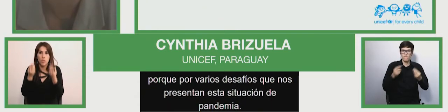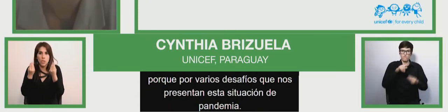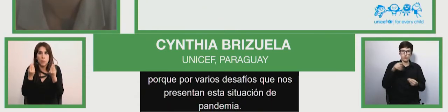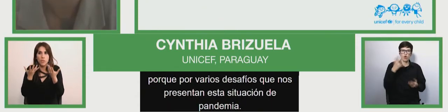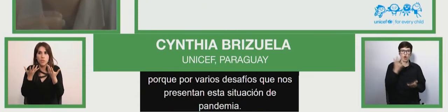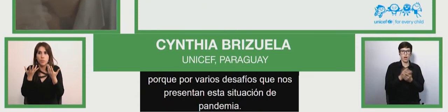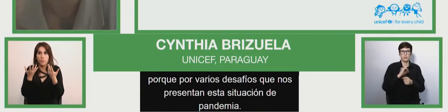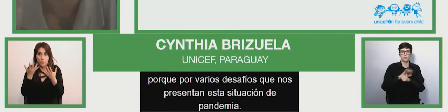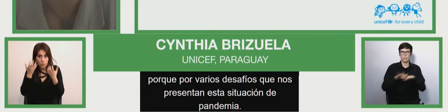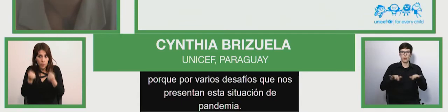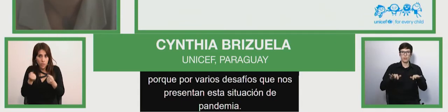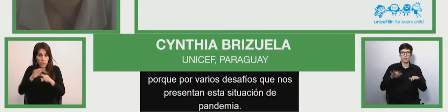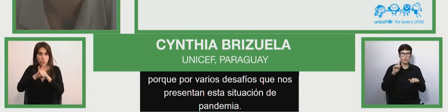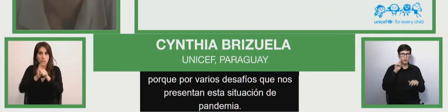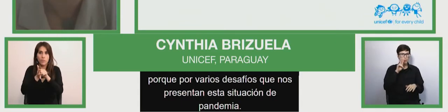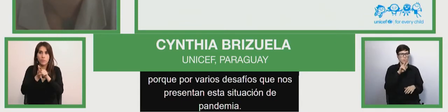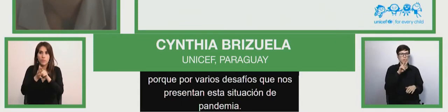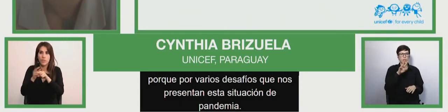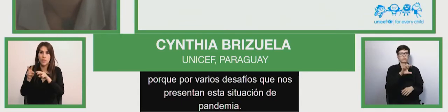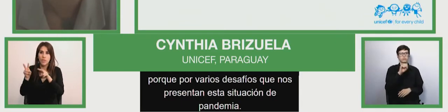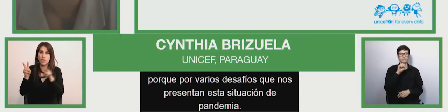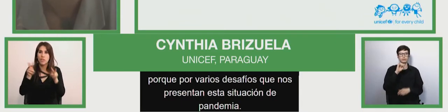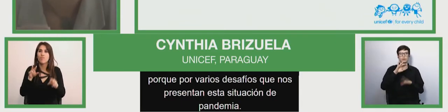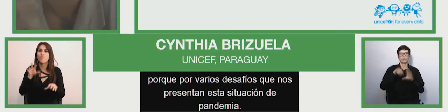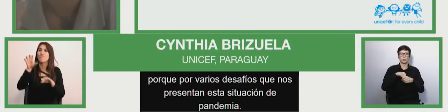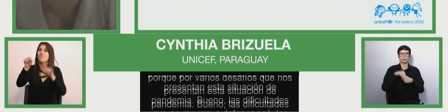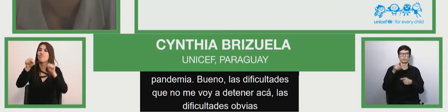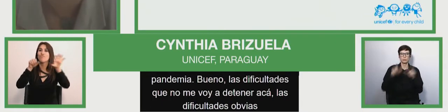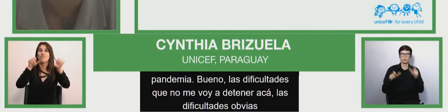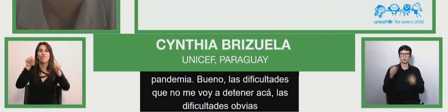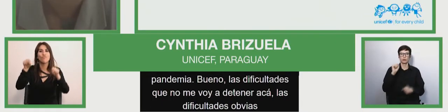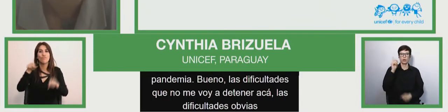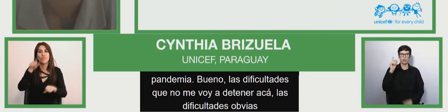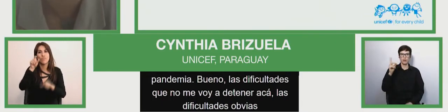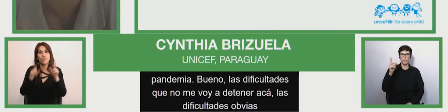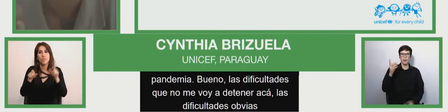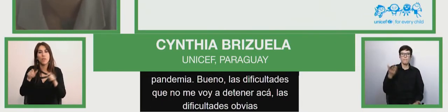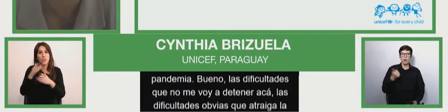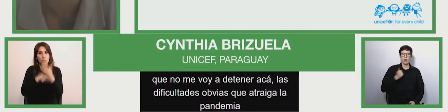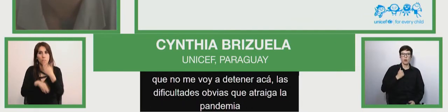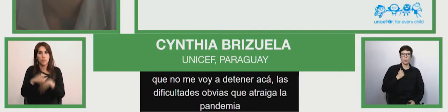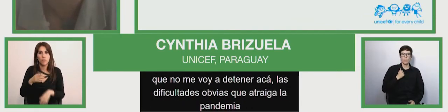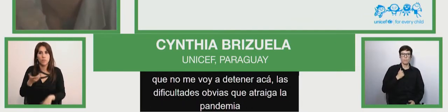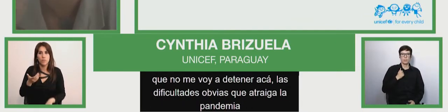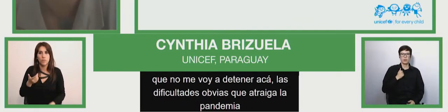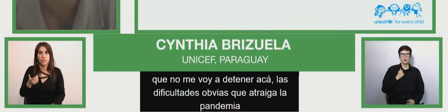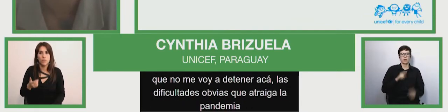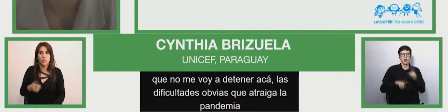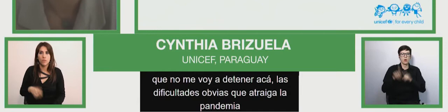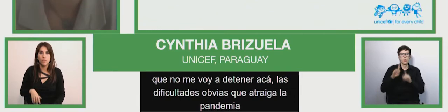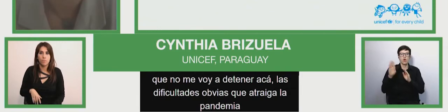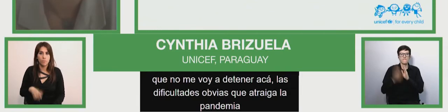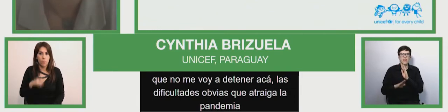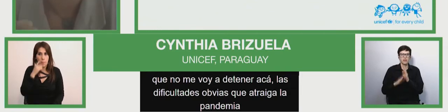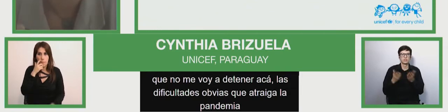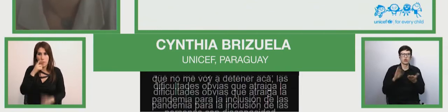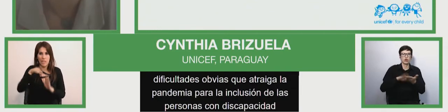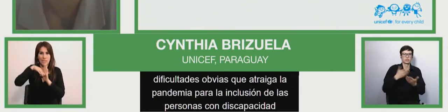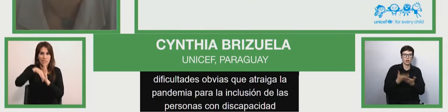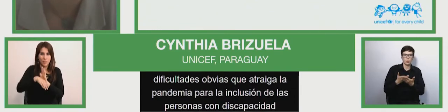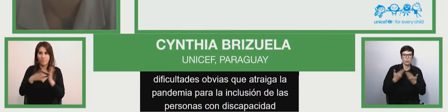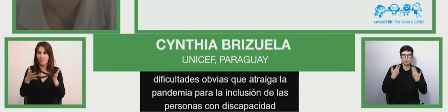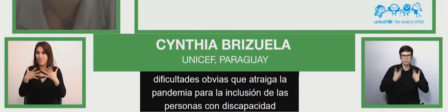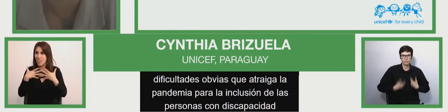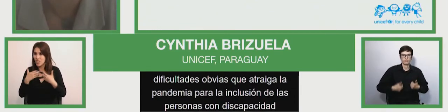given for inclusion of people with disabilities such as the the fulfillment of basic hiding obstacles